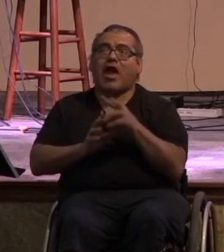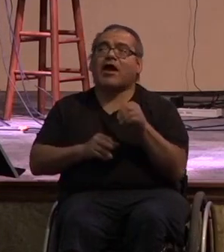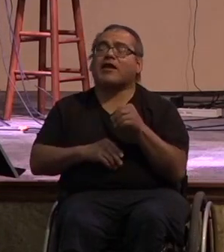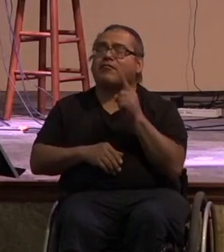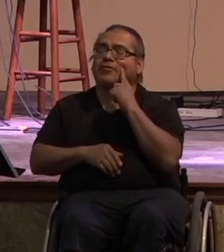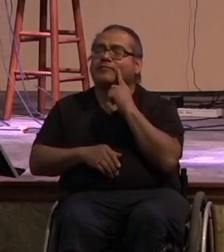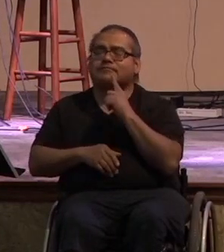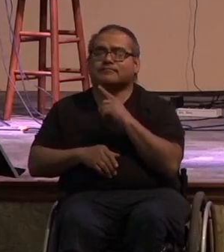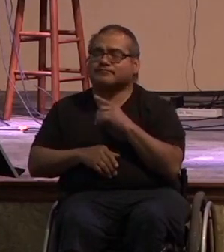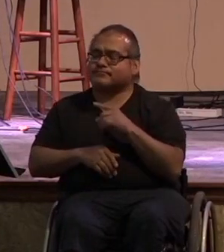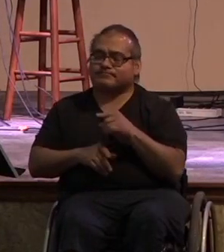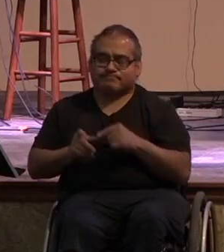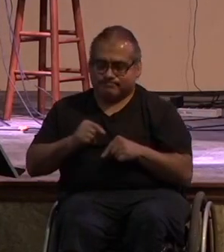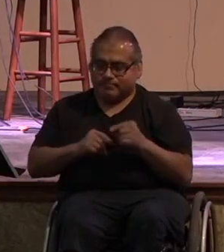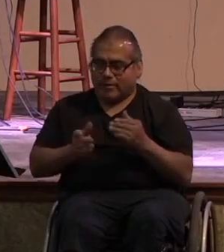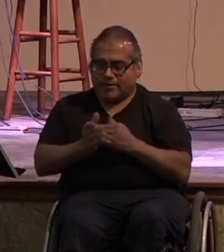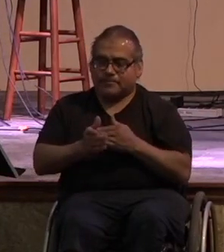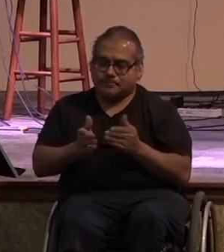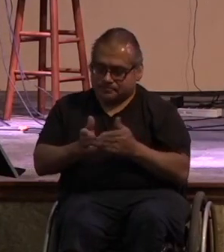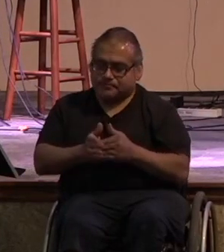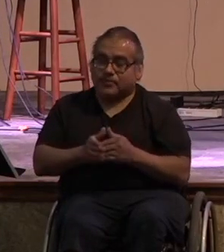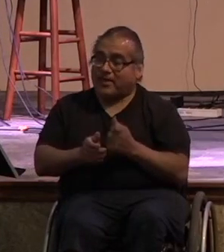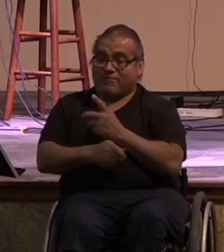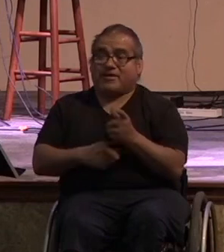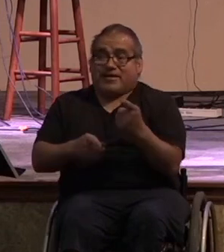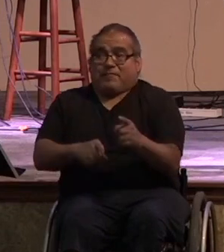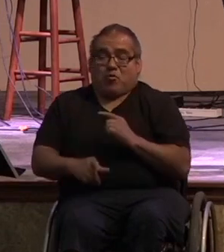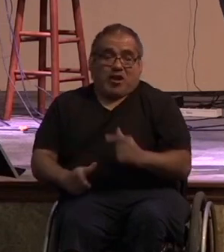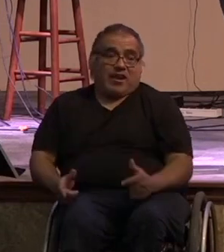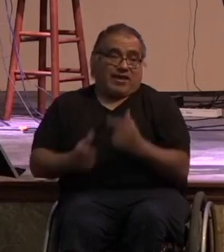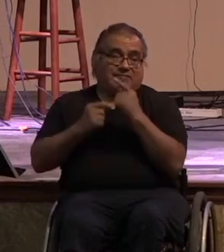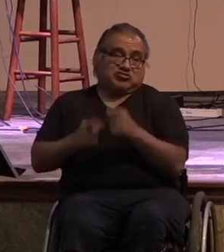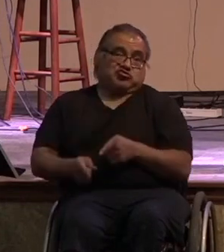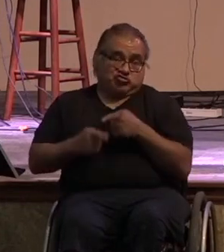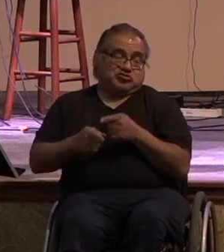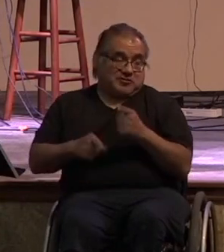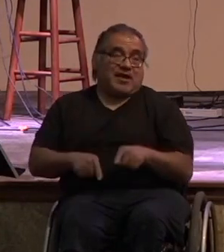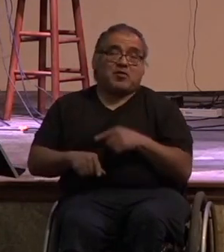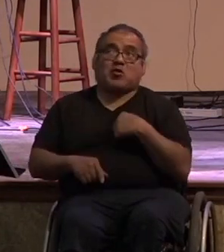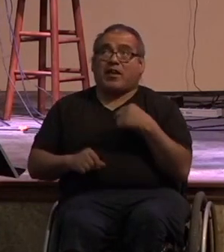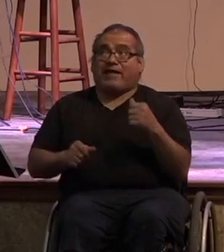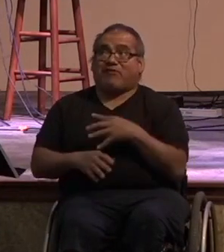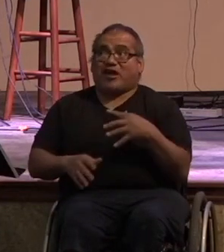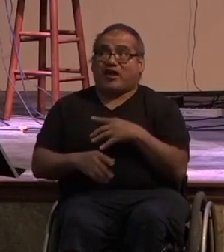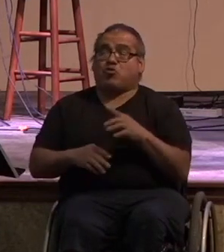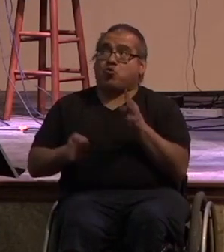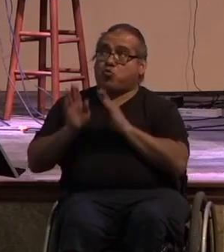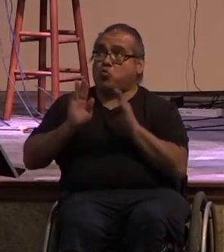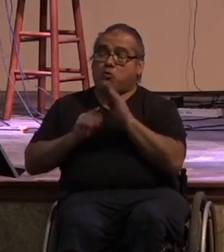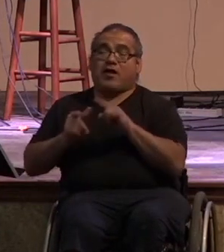kept bringing back to this that in all aspects of our life when we struggle when we are fearful when we are worried